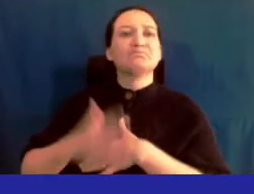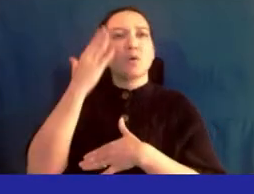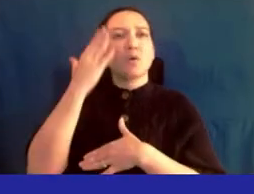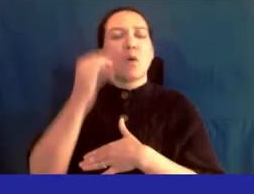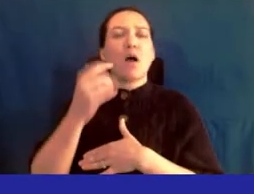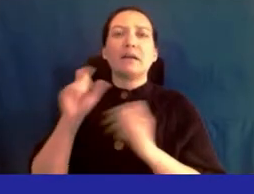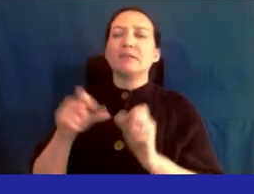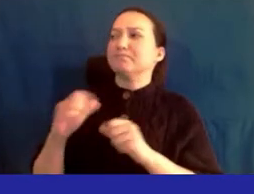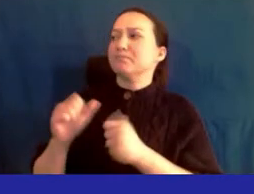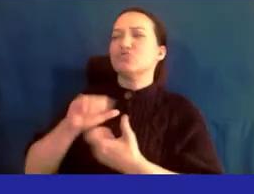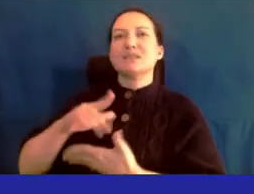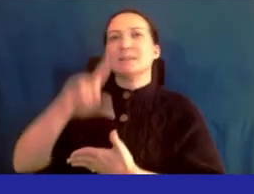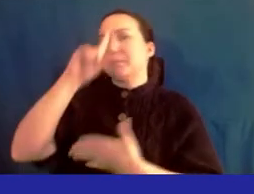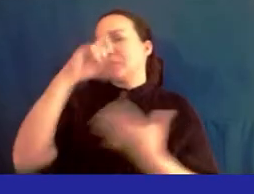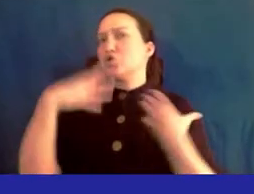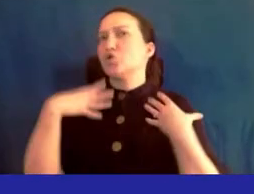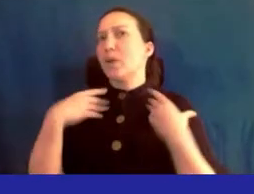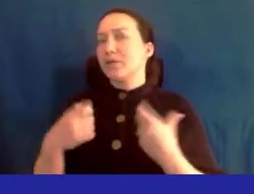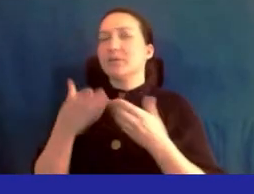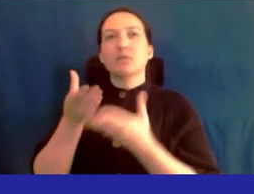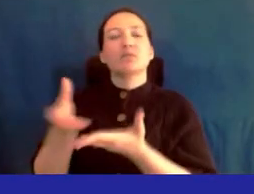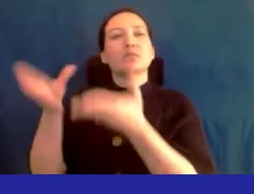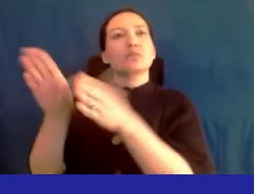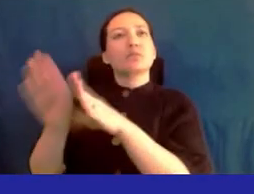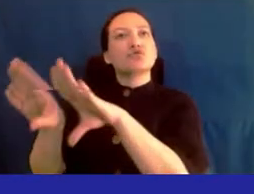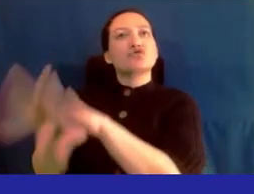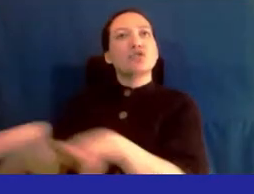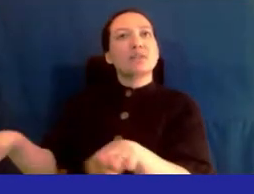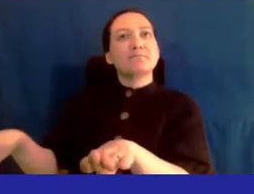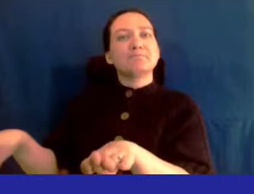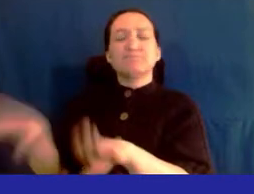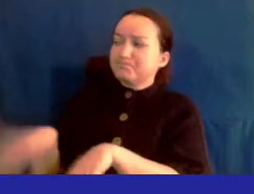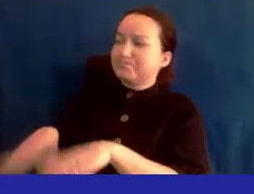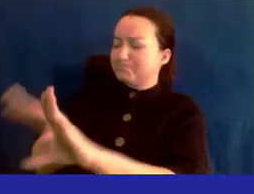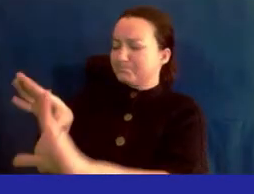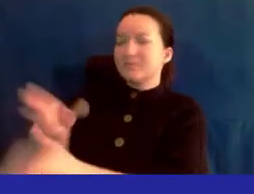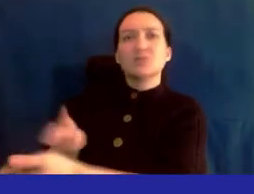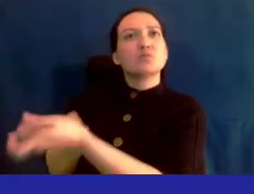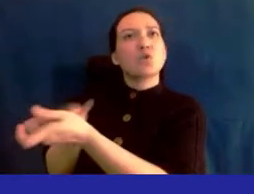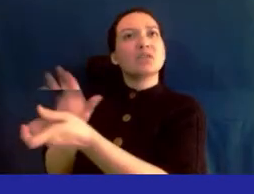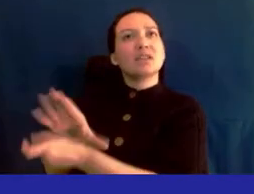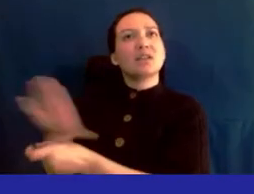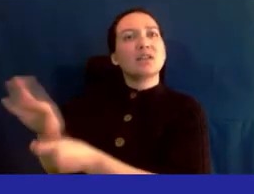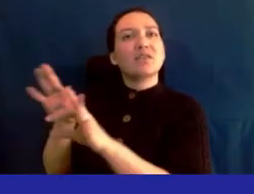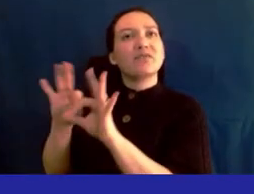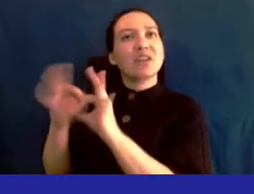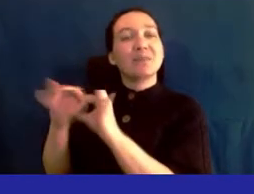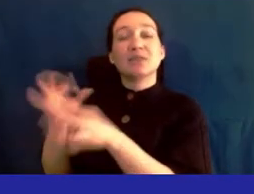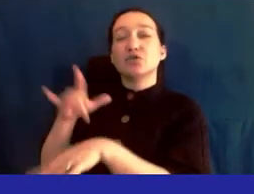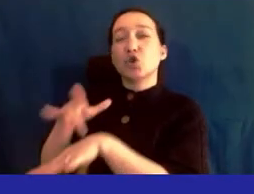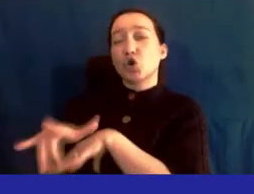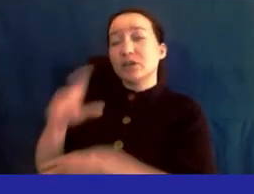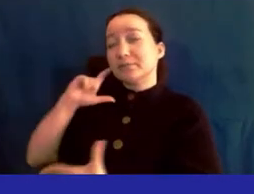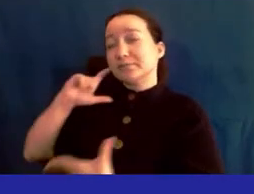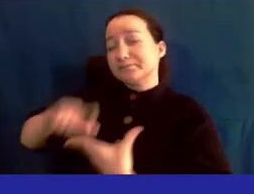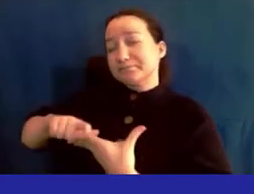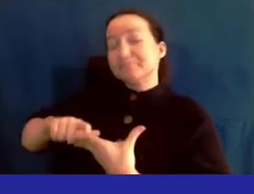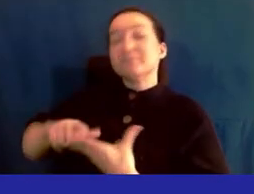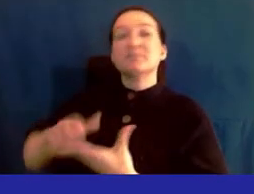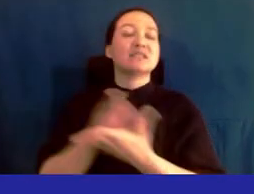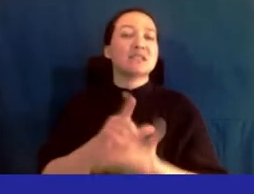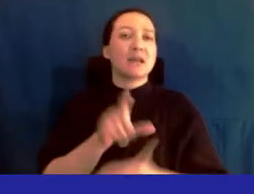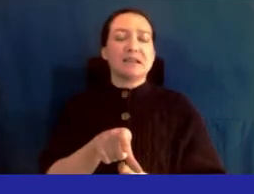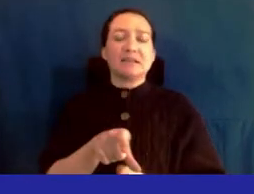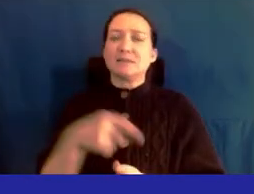also be able to address the mental health and wellness of children and provide support to their families early there are some needs that are